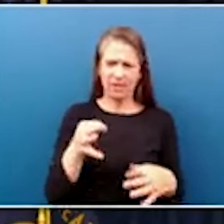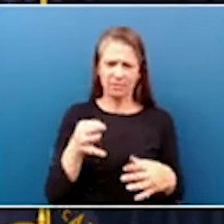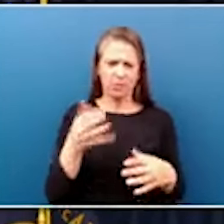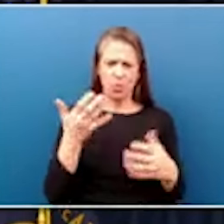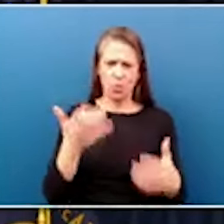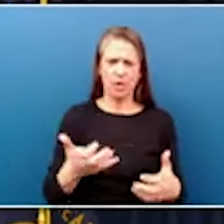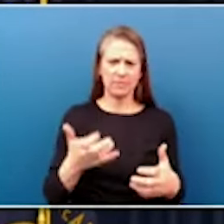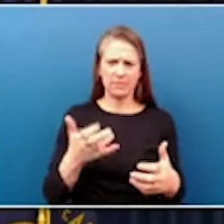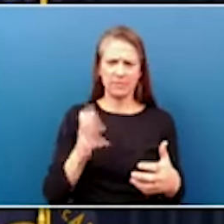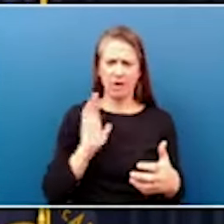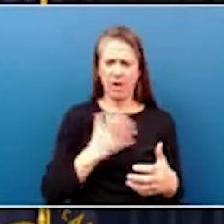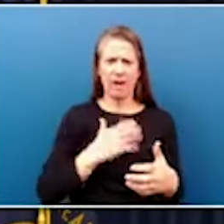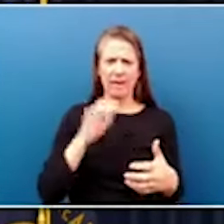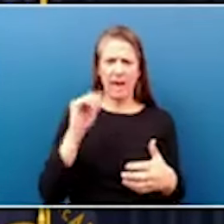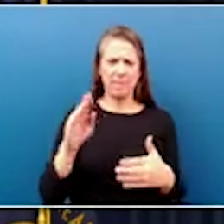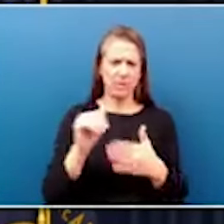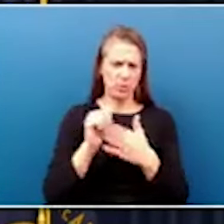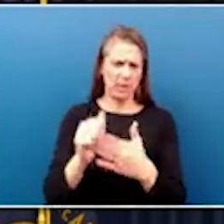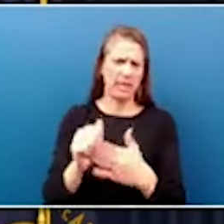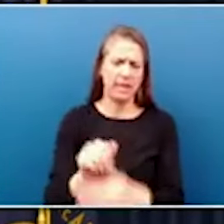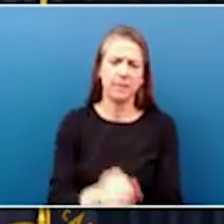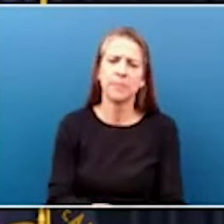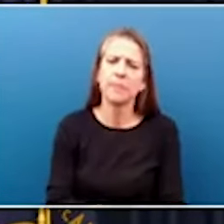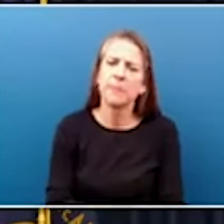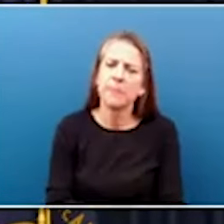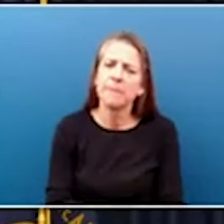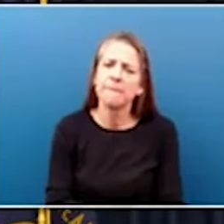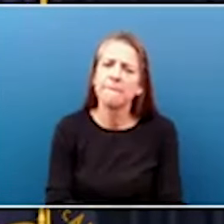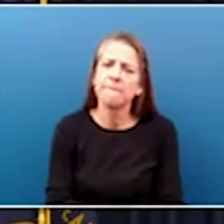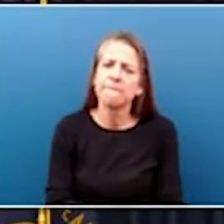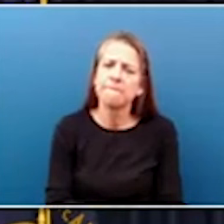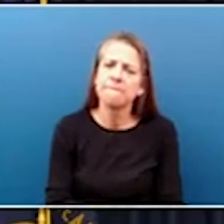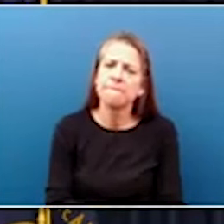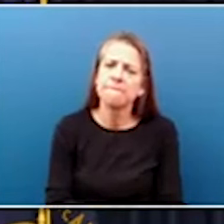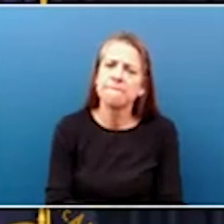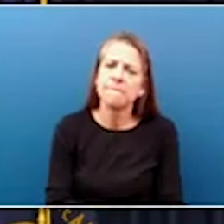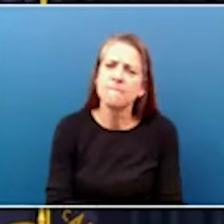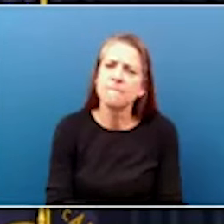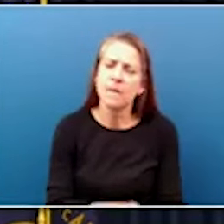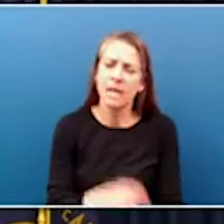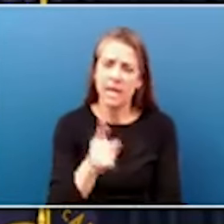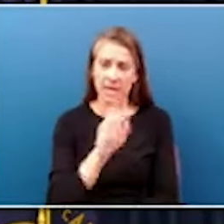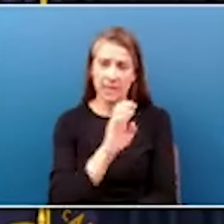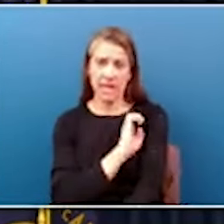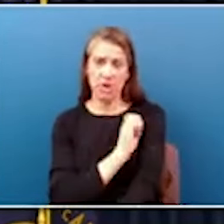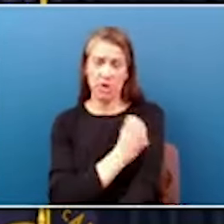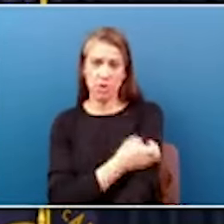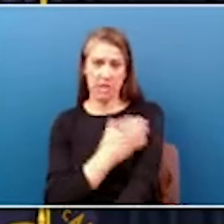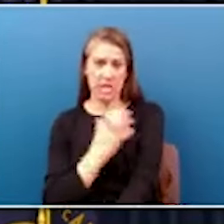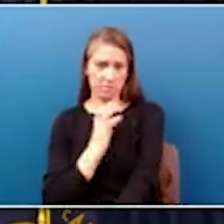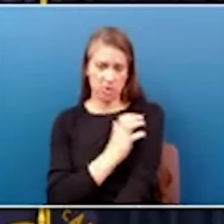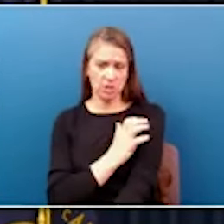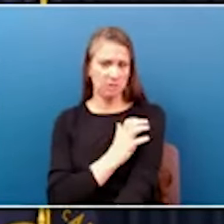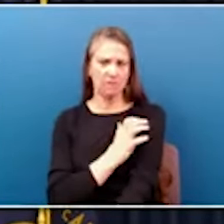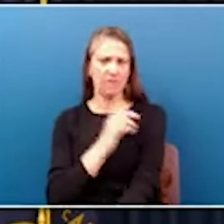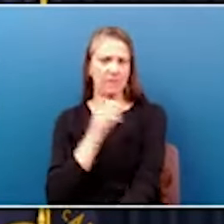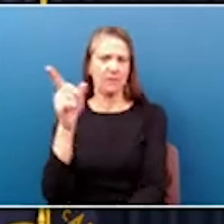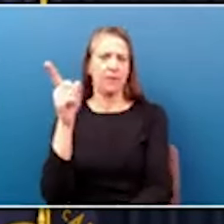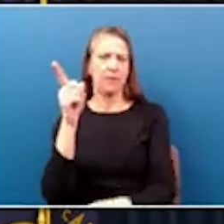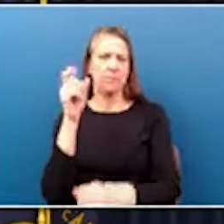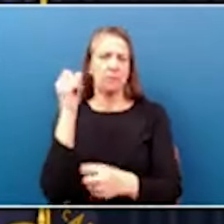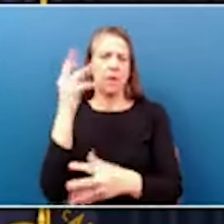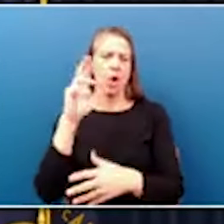cabinet leading the way. I think the energy commission that's out there is being opposed by just about all